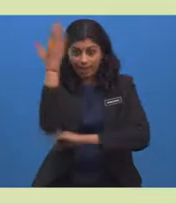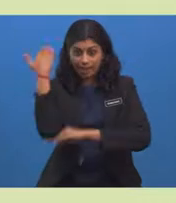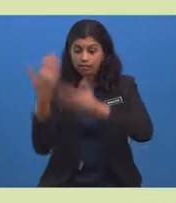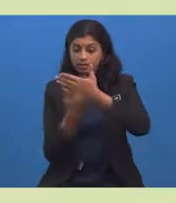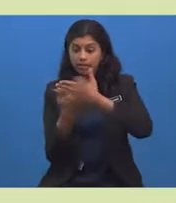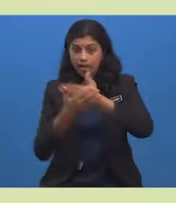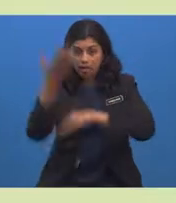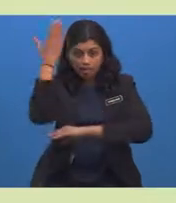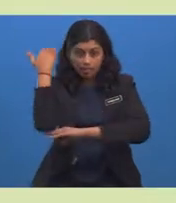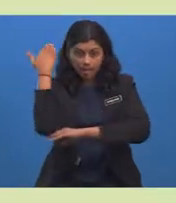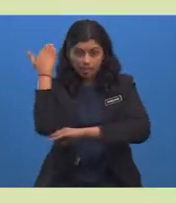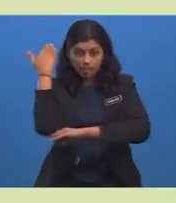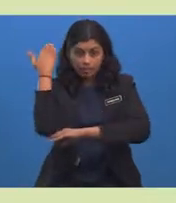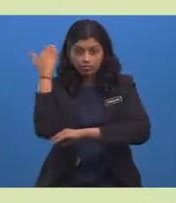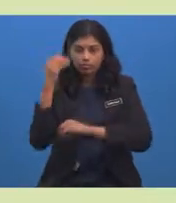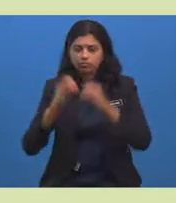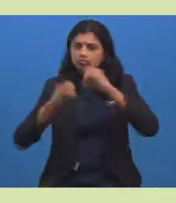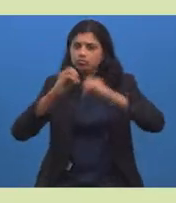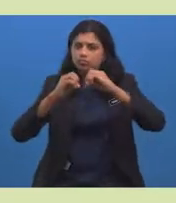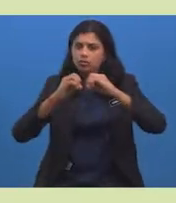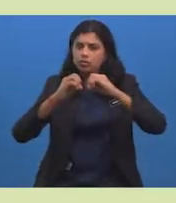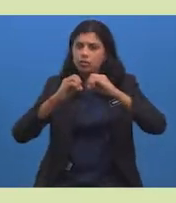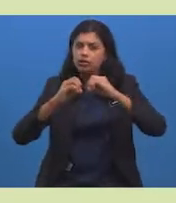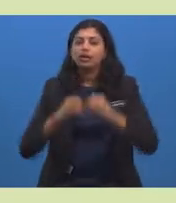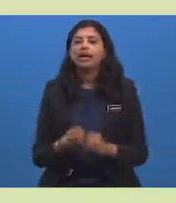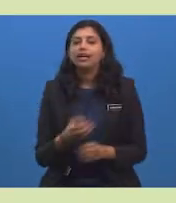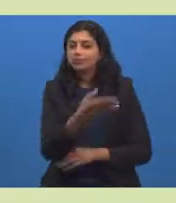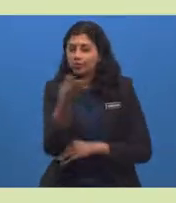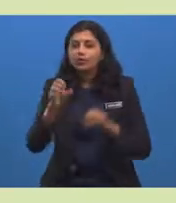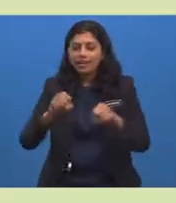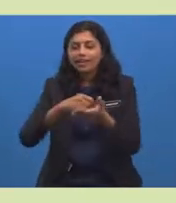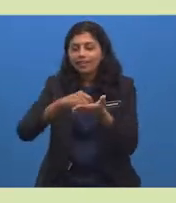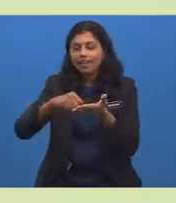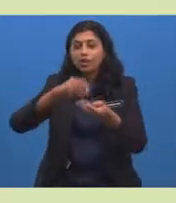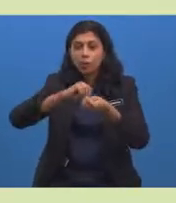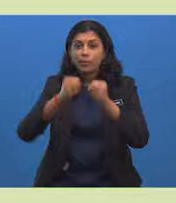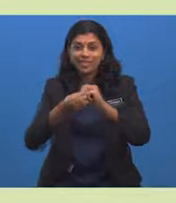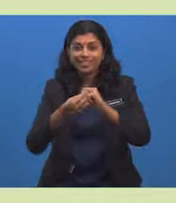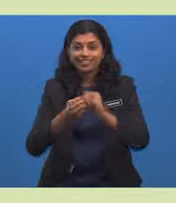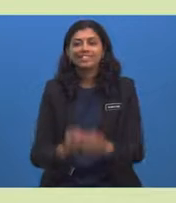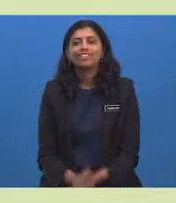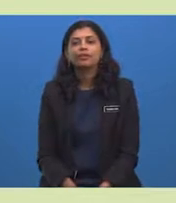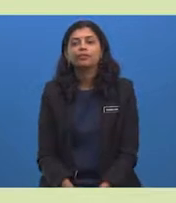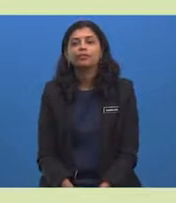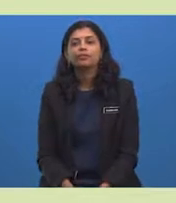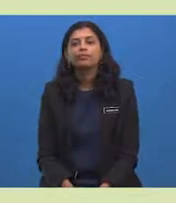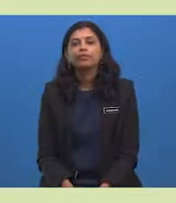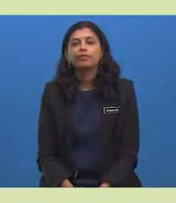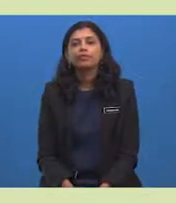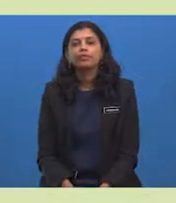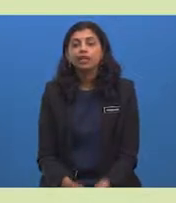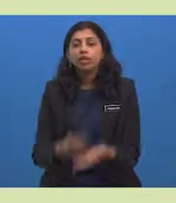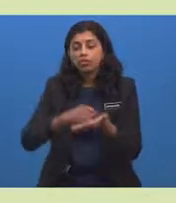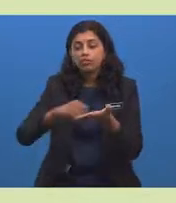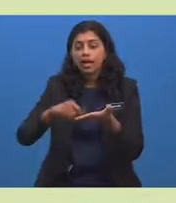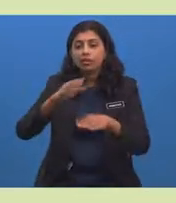there is a blank space where you write your messages. You do this on your left